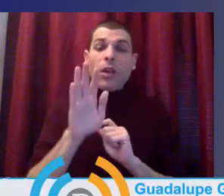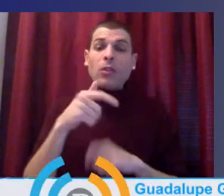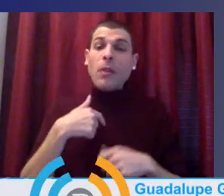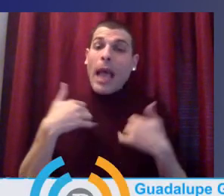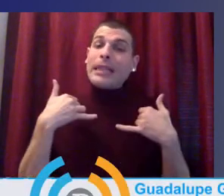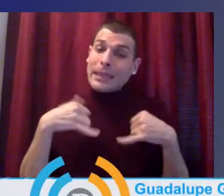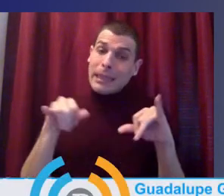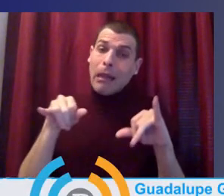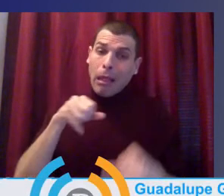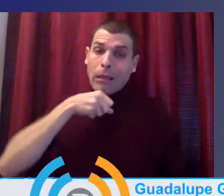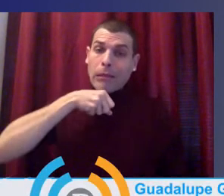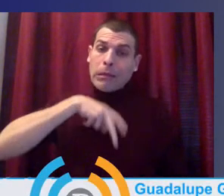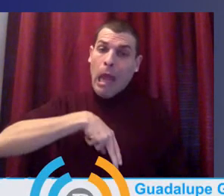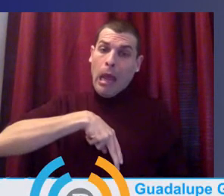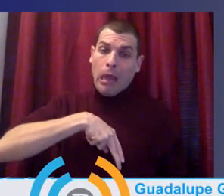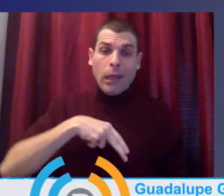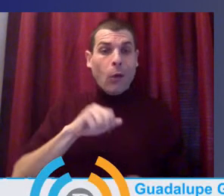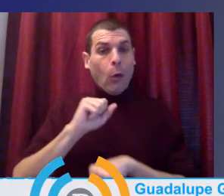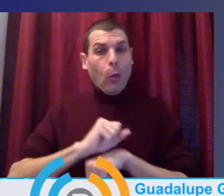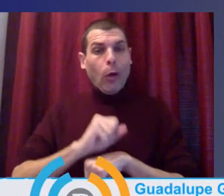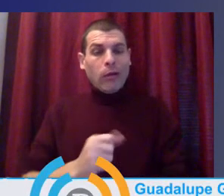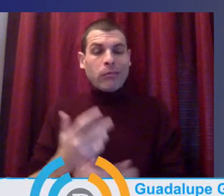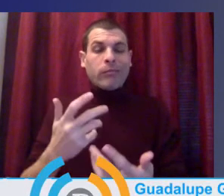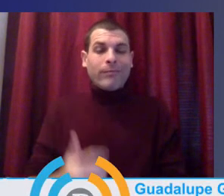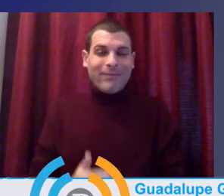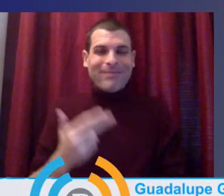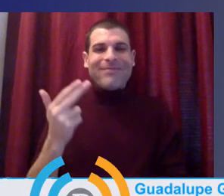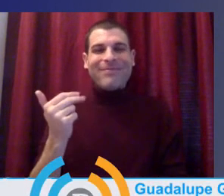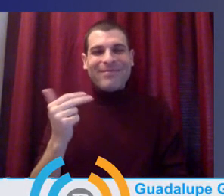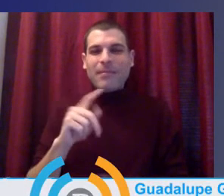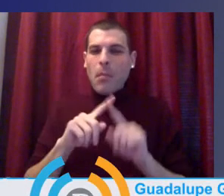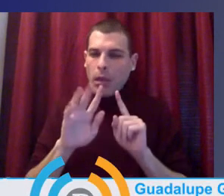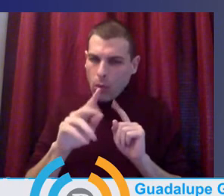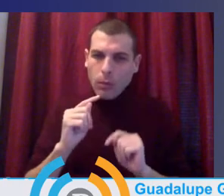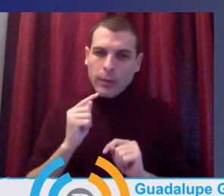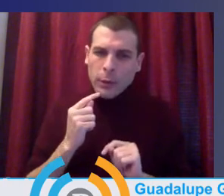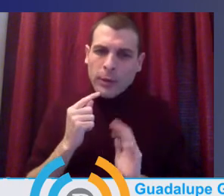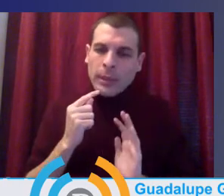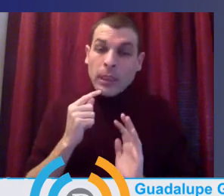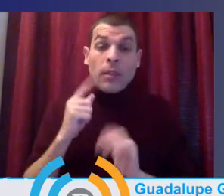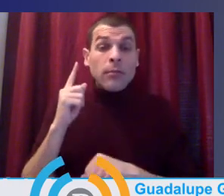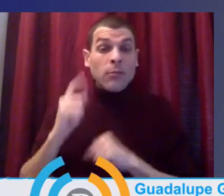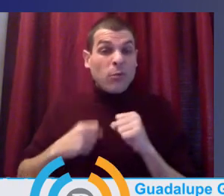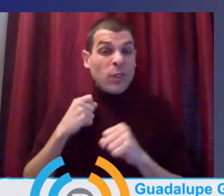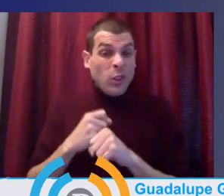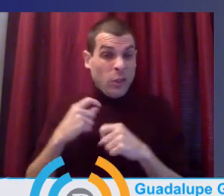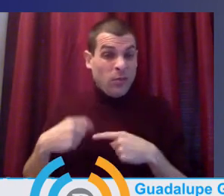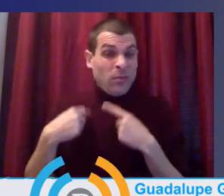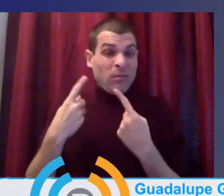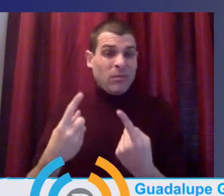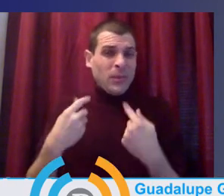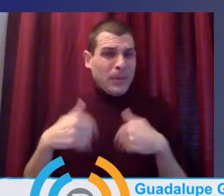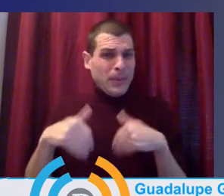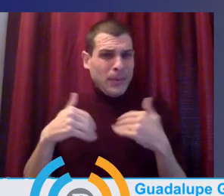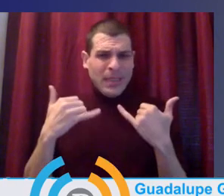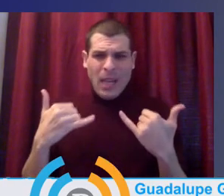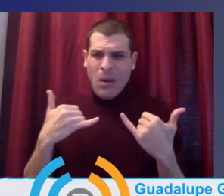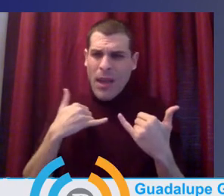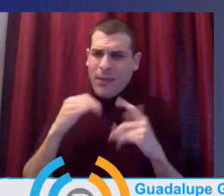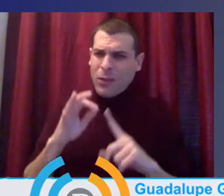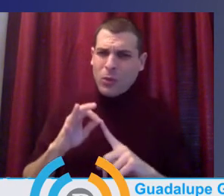office most workdays. But in all seriousness, this past year has presented really unique and challenging